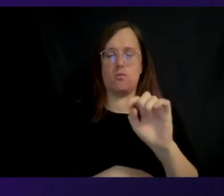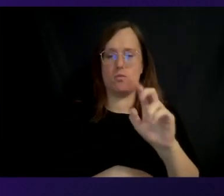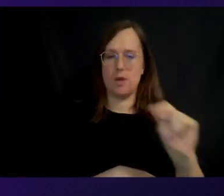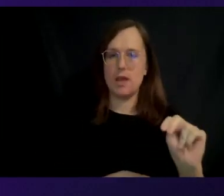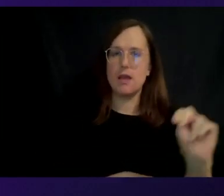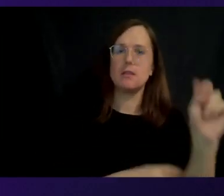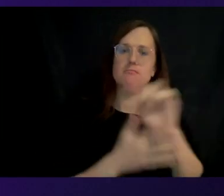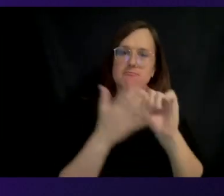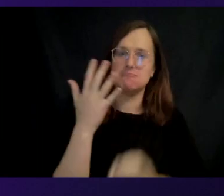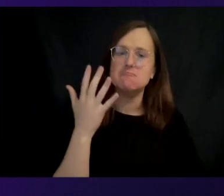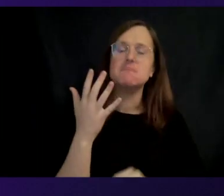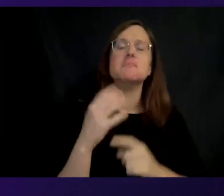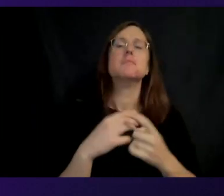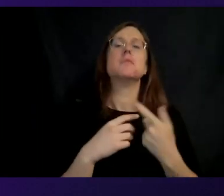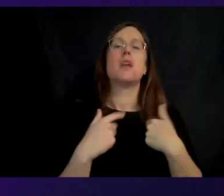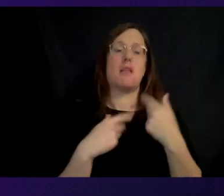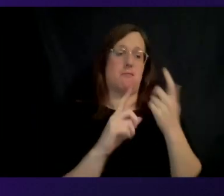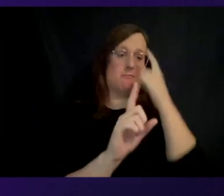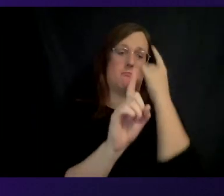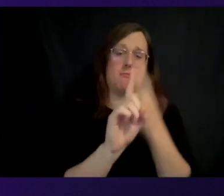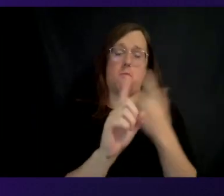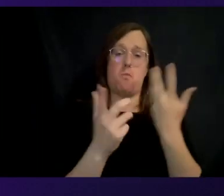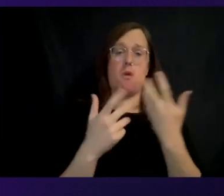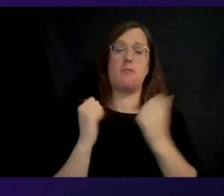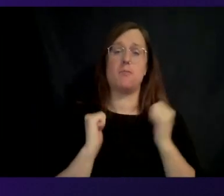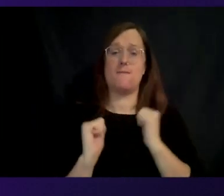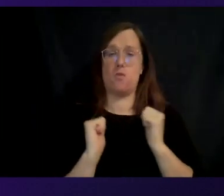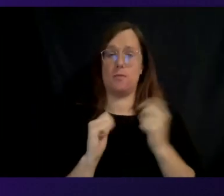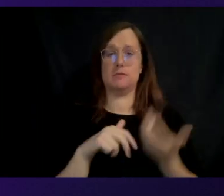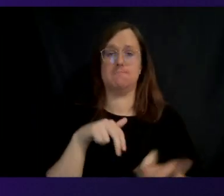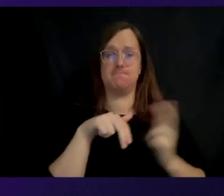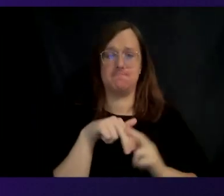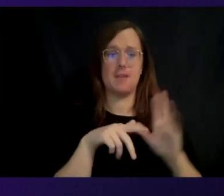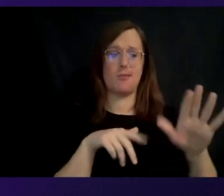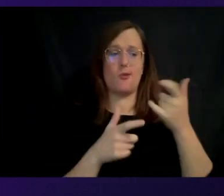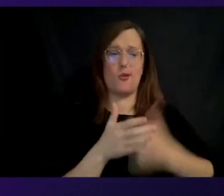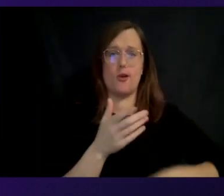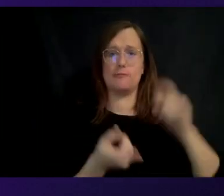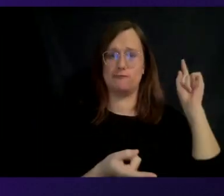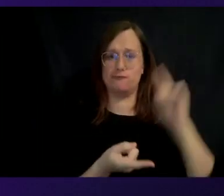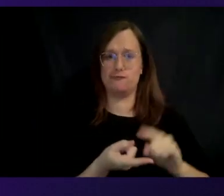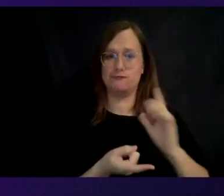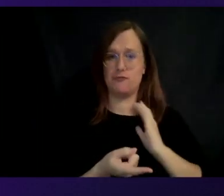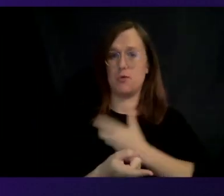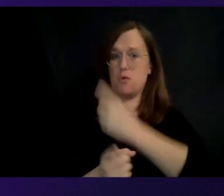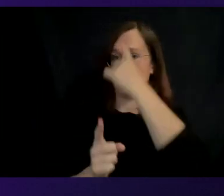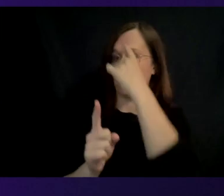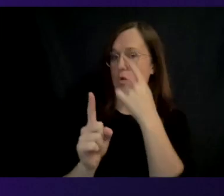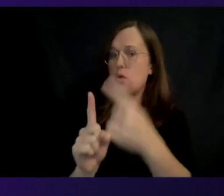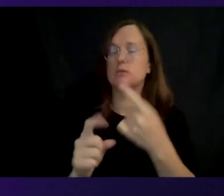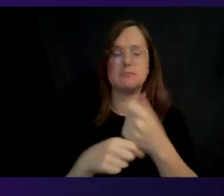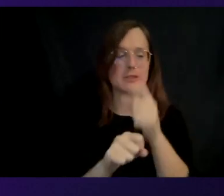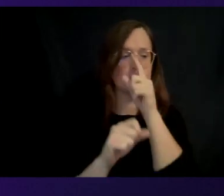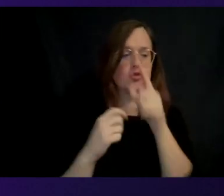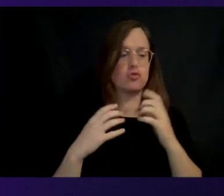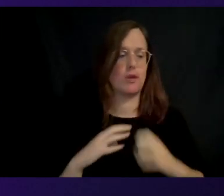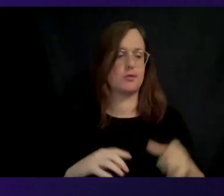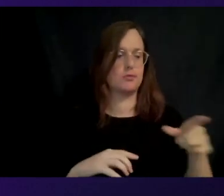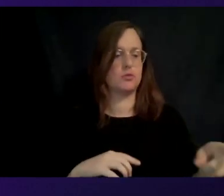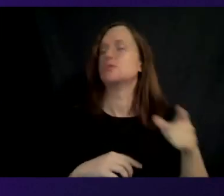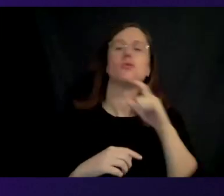on performance and significantly reduce their cost. And our goal, as you know, is to make sure customers don't have to see any